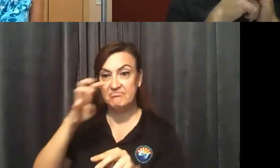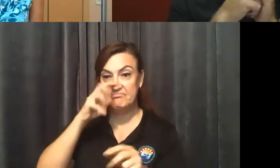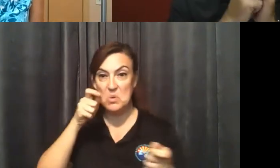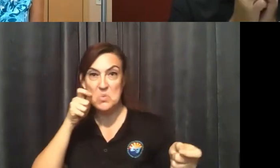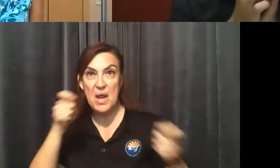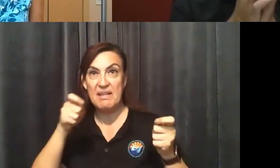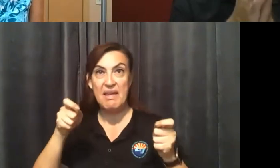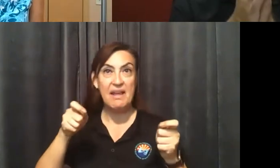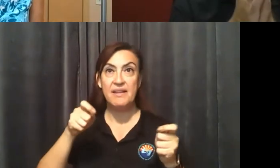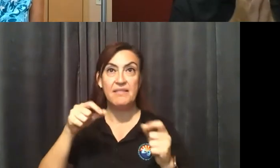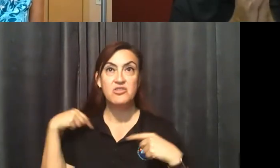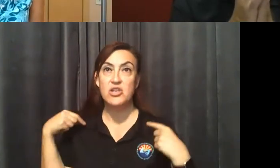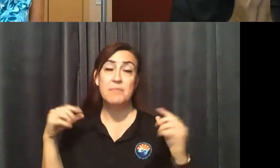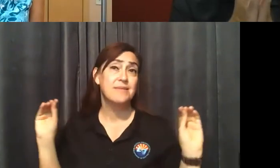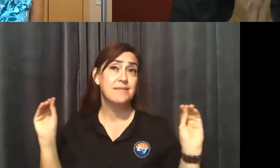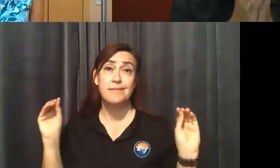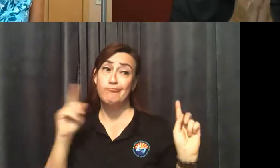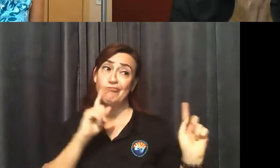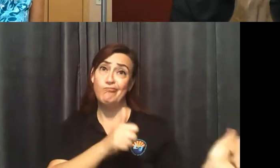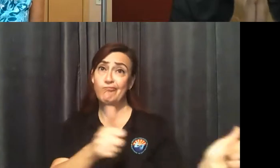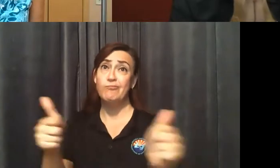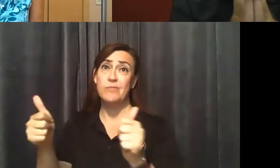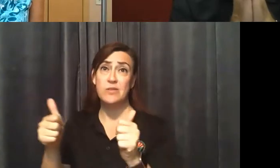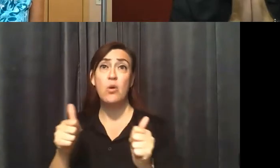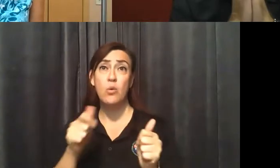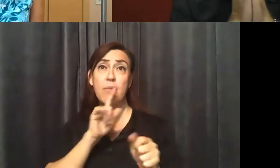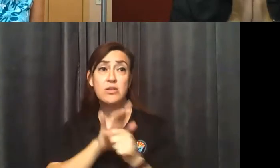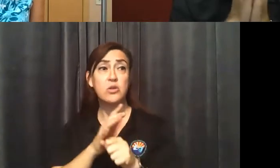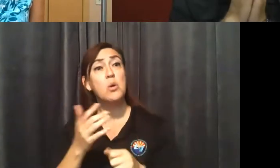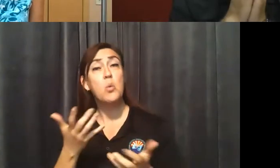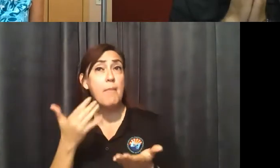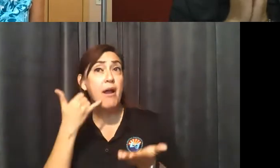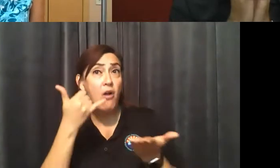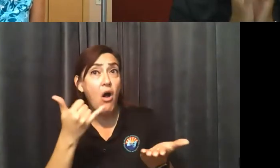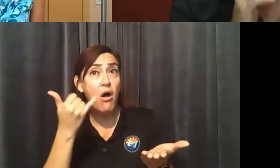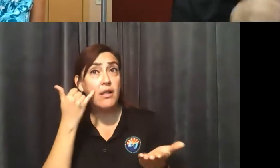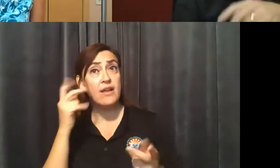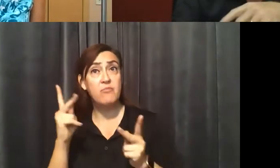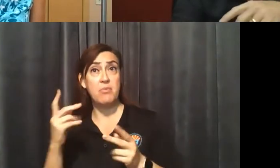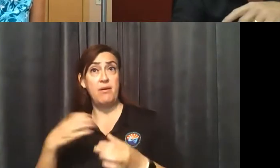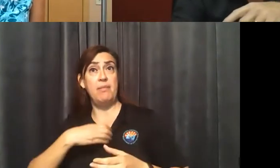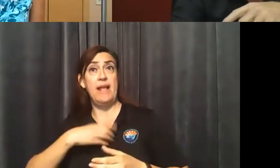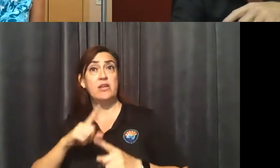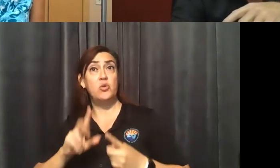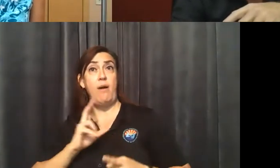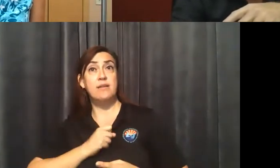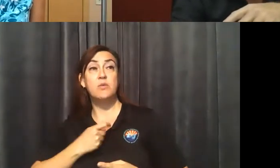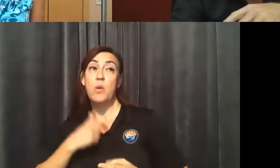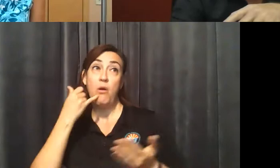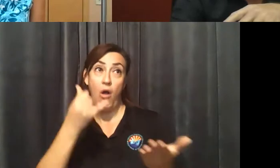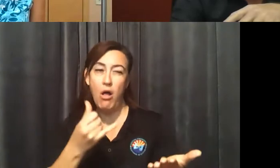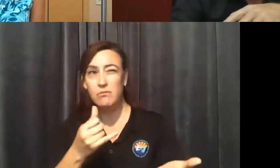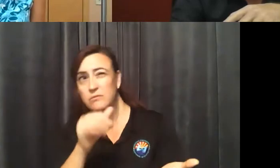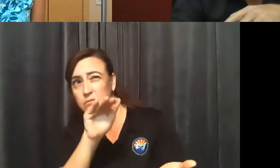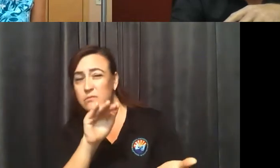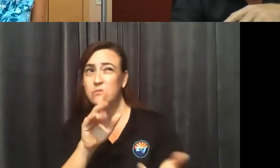We want to make sure that you know that those are things that we might call you if we get a lot of complaints and talk to you about what's going on. But we're not going